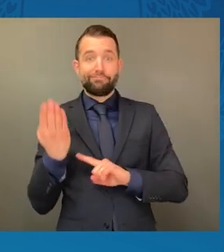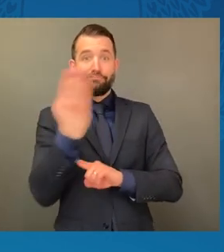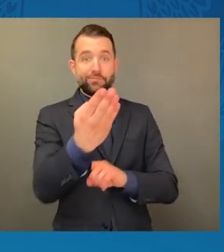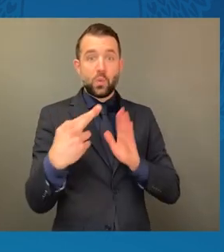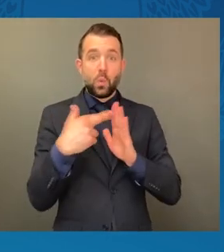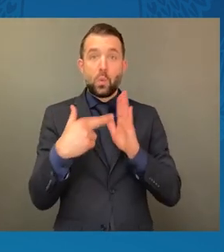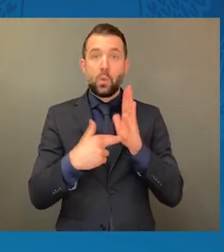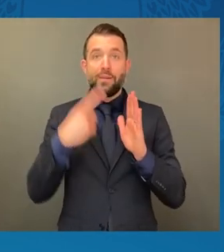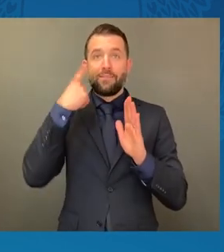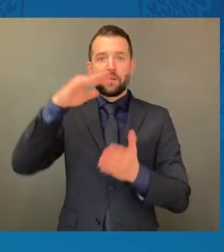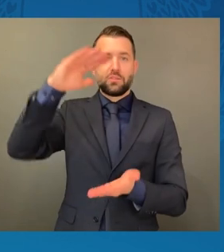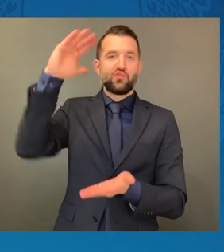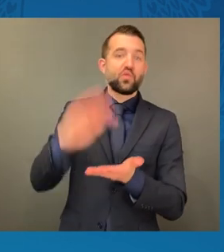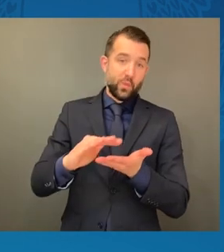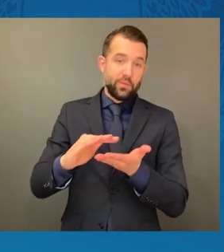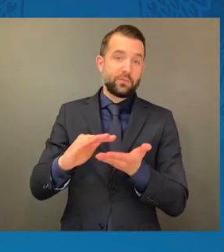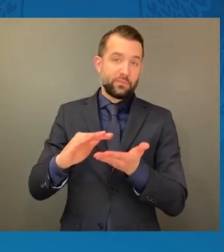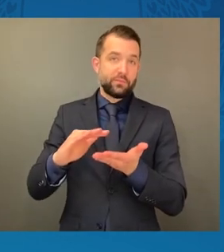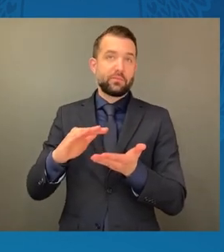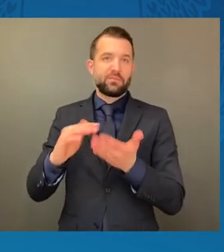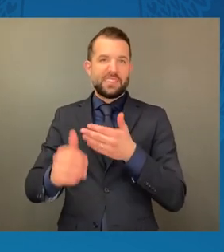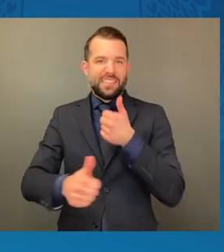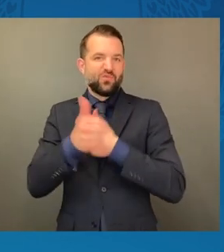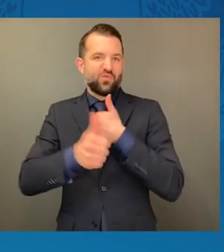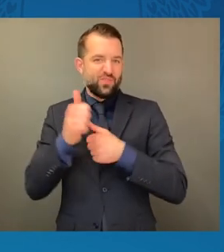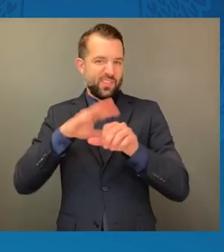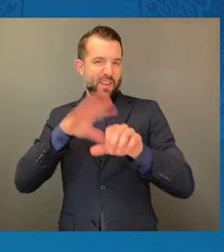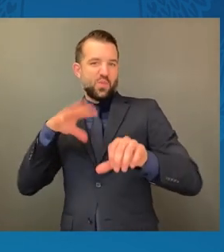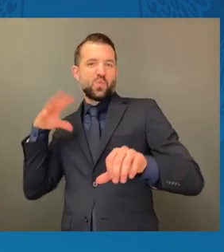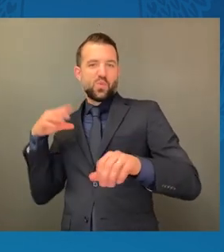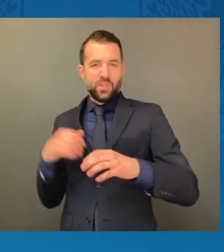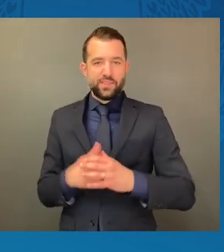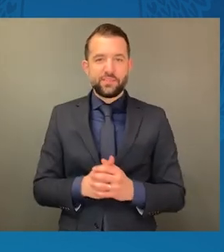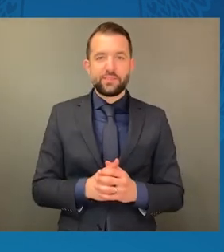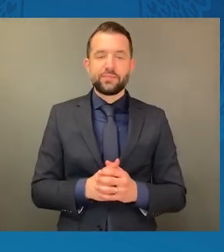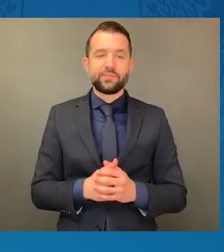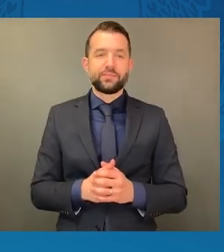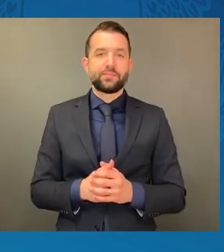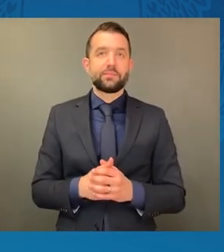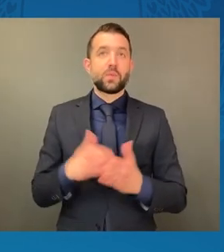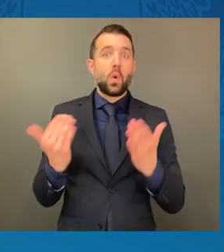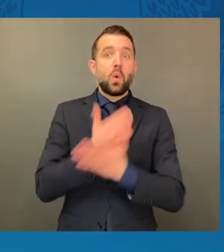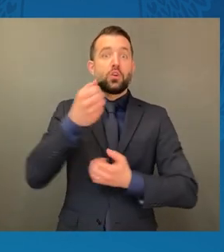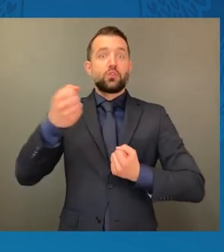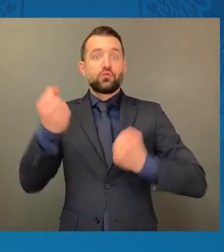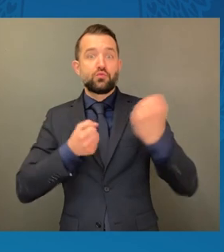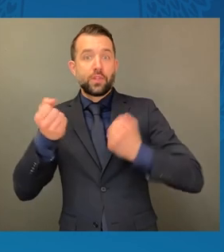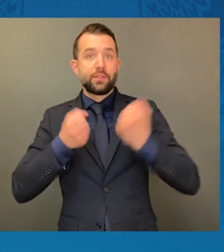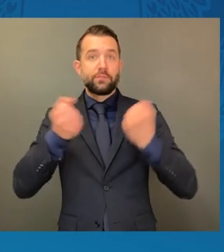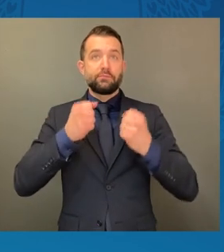dangerous emissions from all new heavy-duty trucks and buses. And again, as the